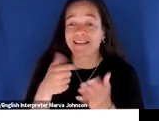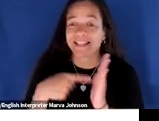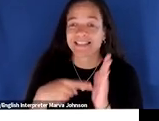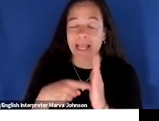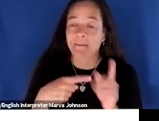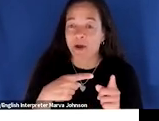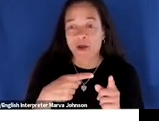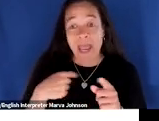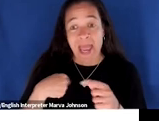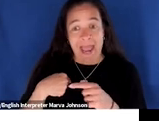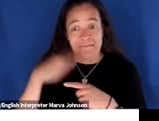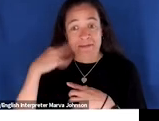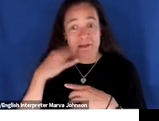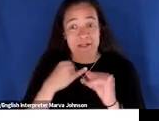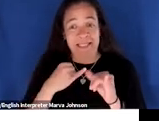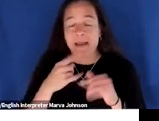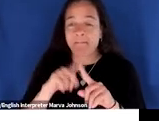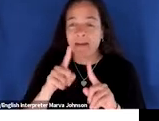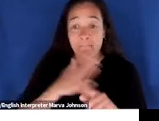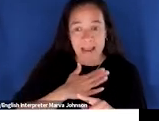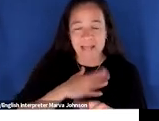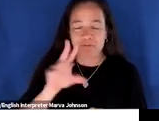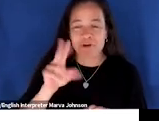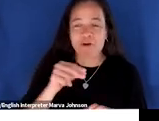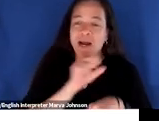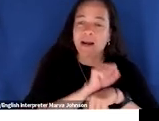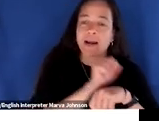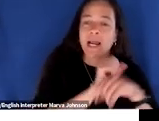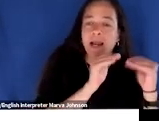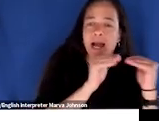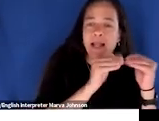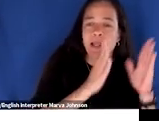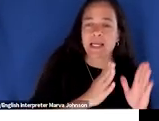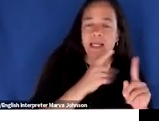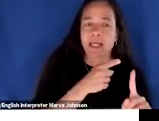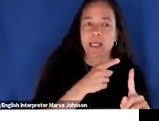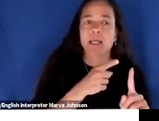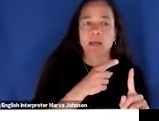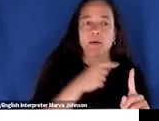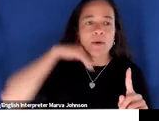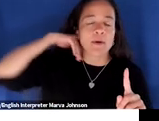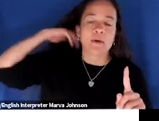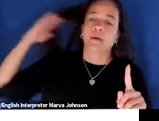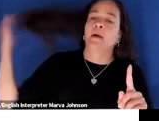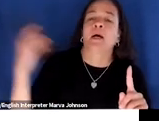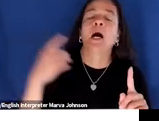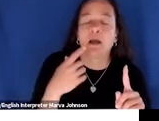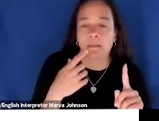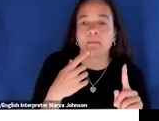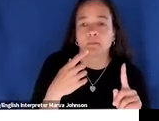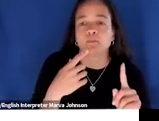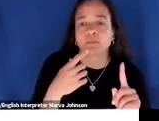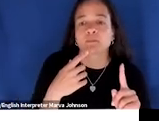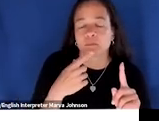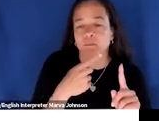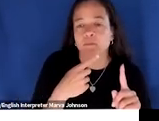it's by a colleague and i just used a pseudonym here because i just didn't want to reveal this colleague's name unless they really